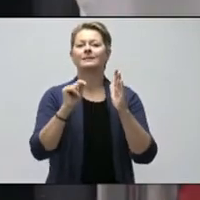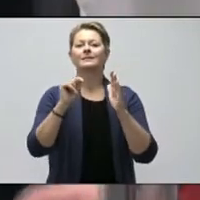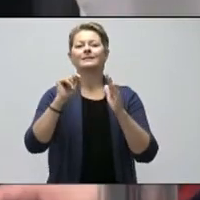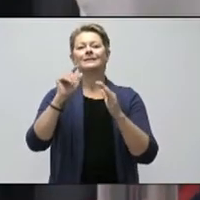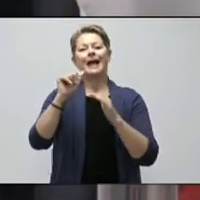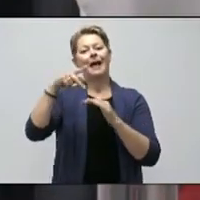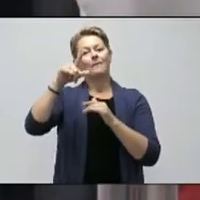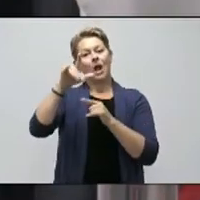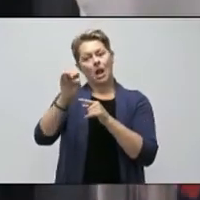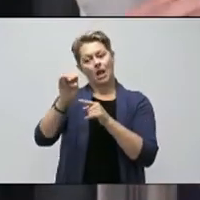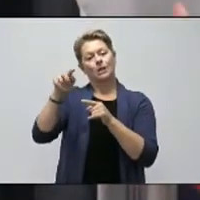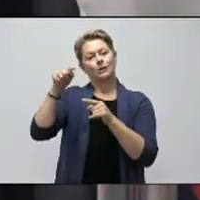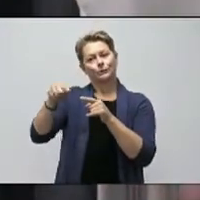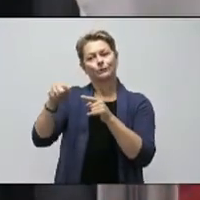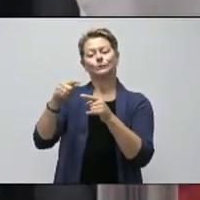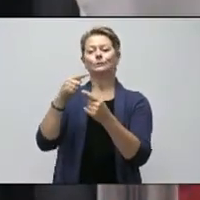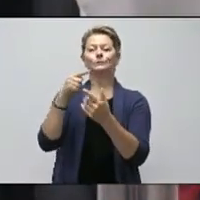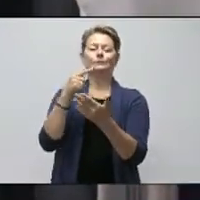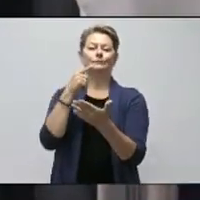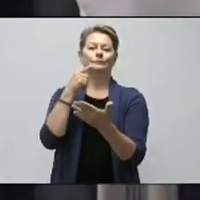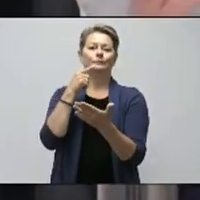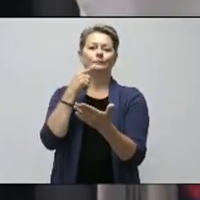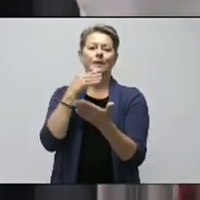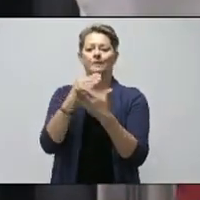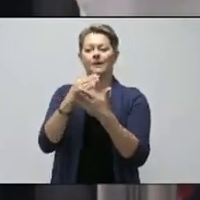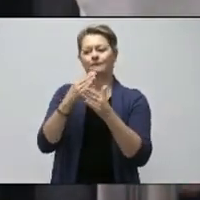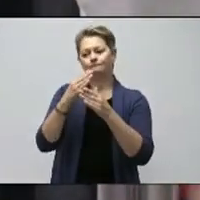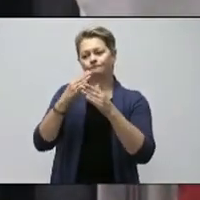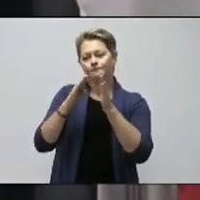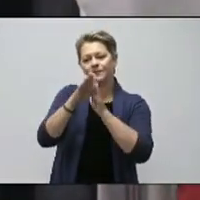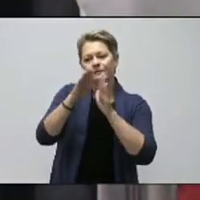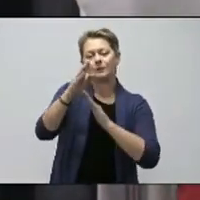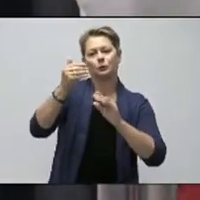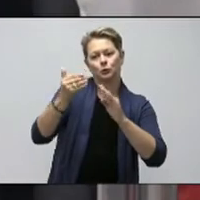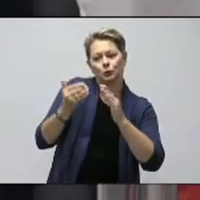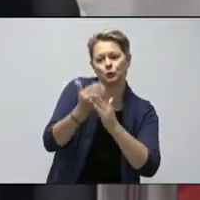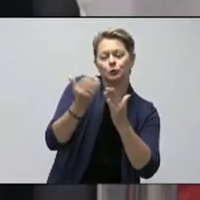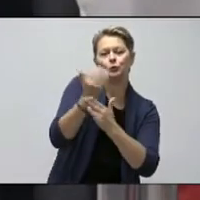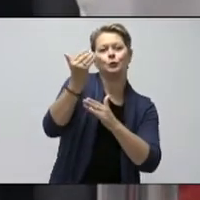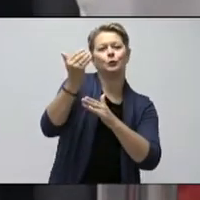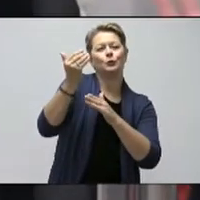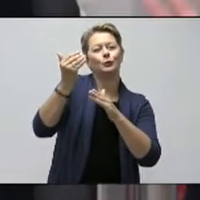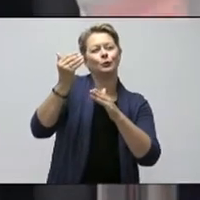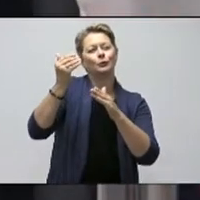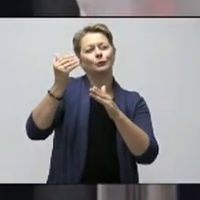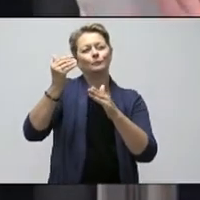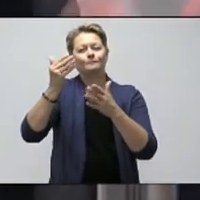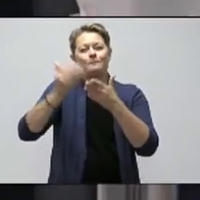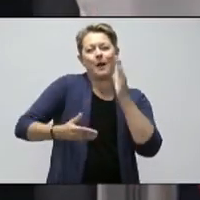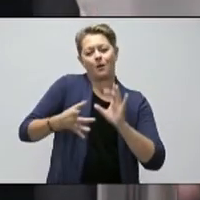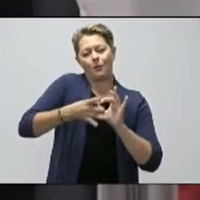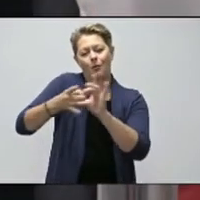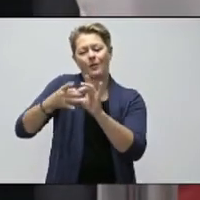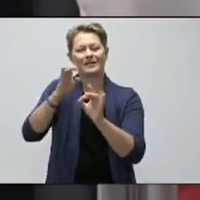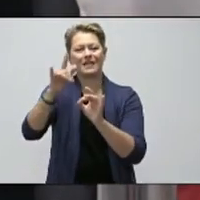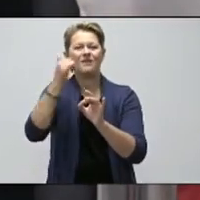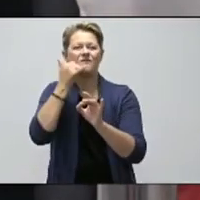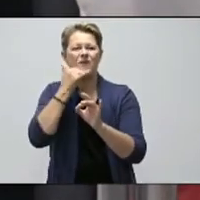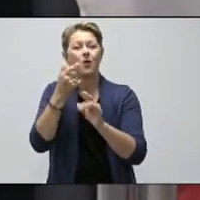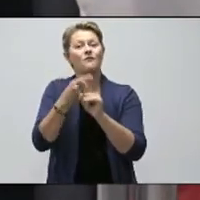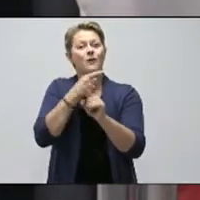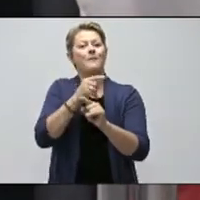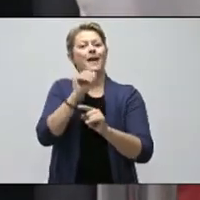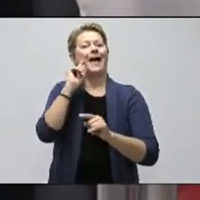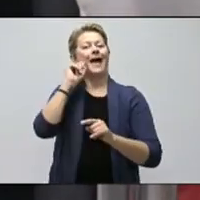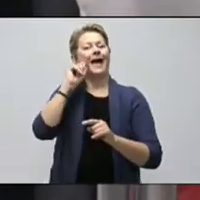iOS where this app sits, which is kind of a special low battery use area, just, I guess, speaking specifically from an